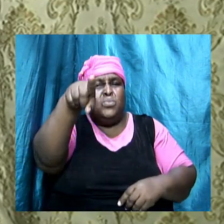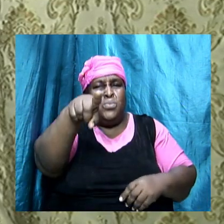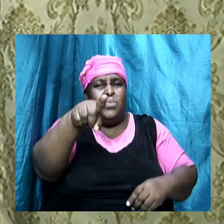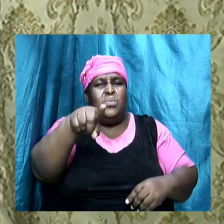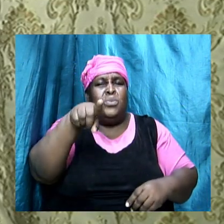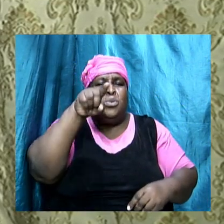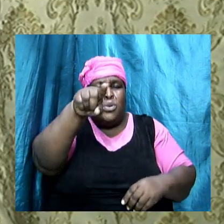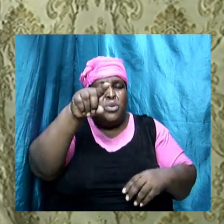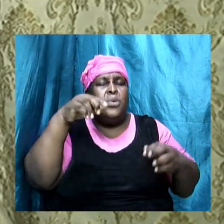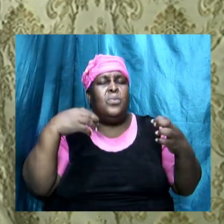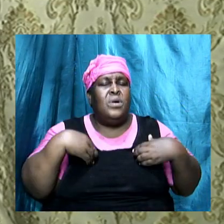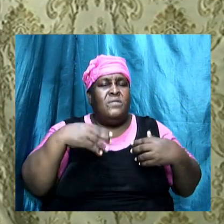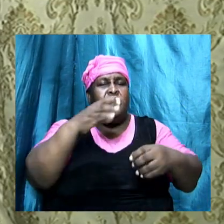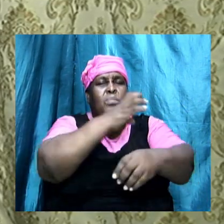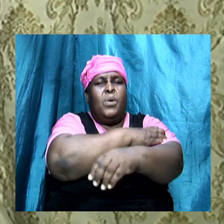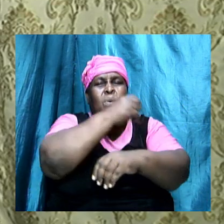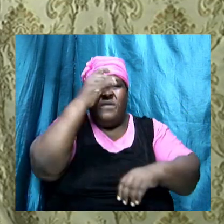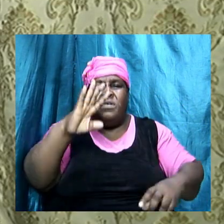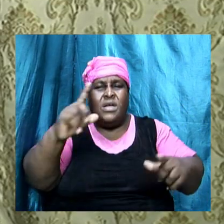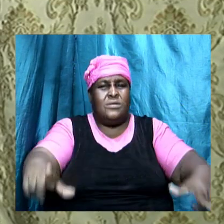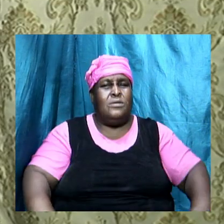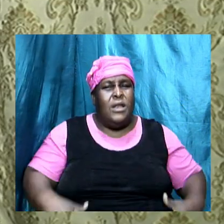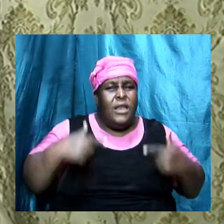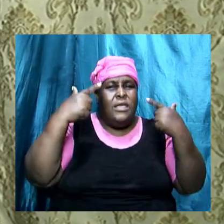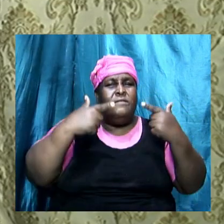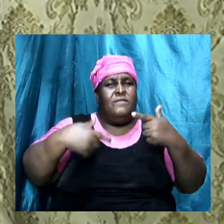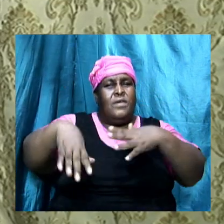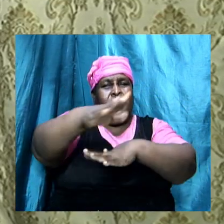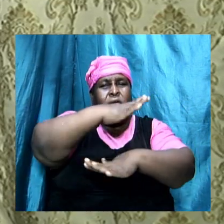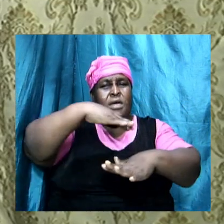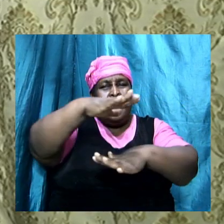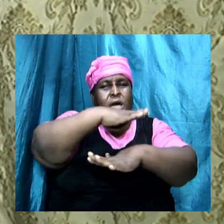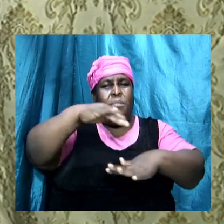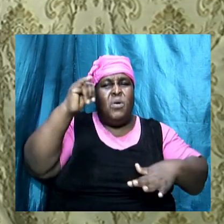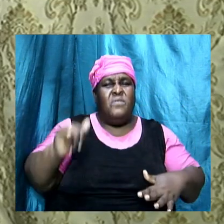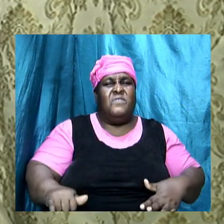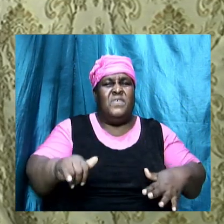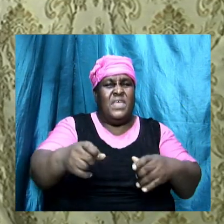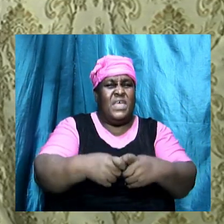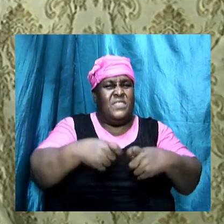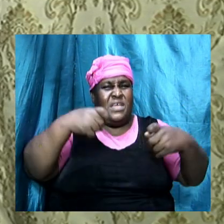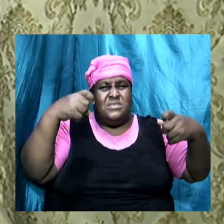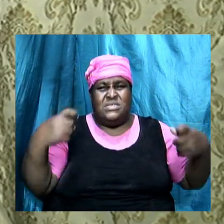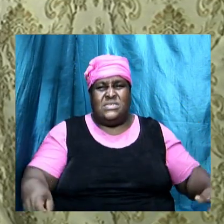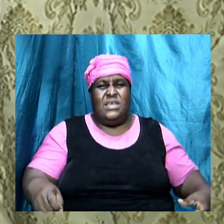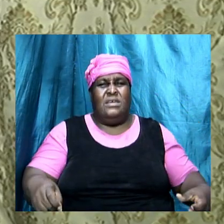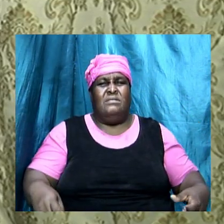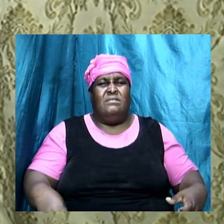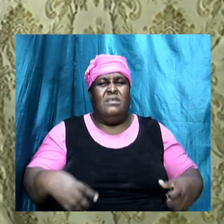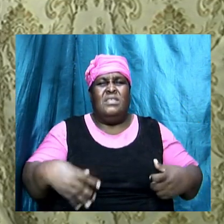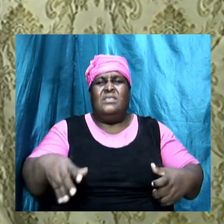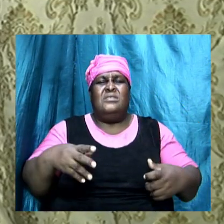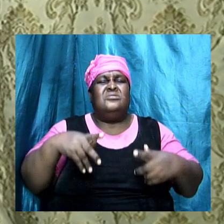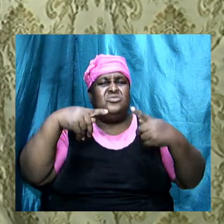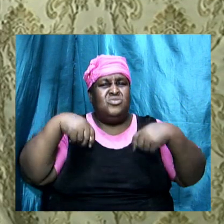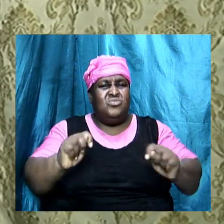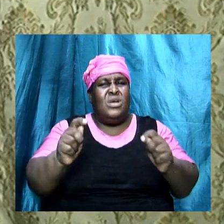of God to live above that sin above that thing that is besetting you